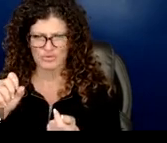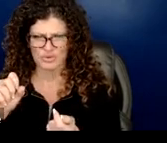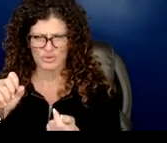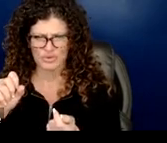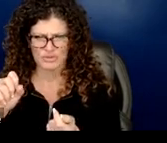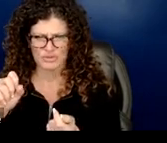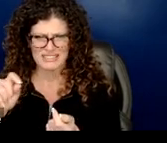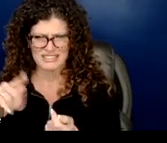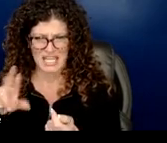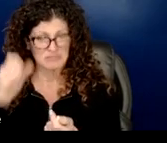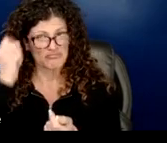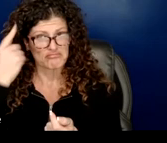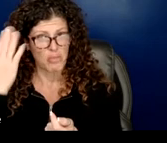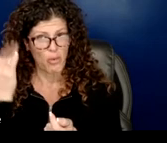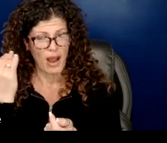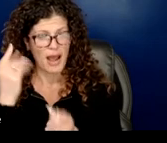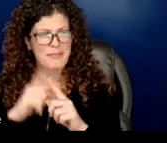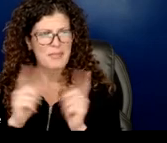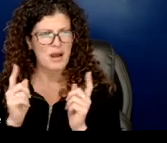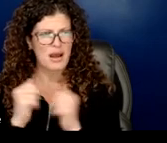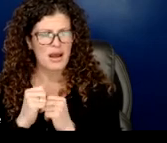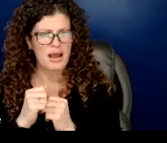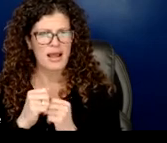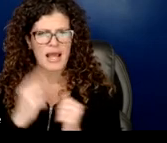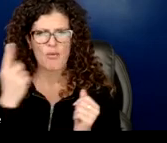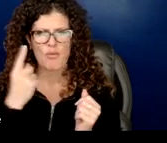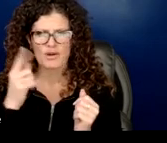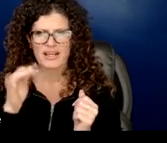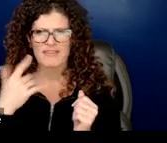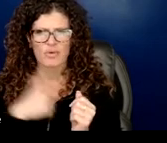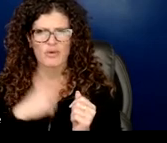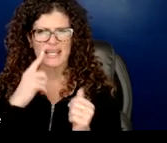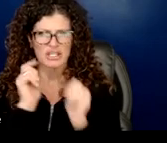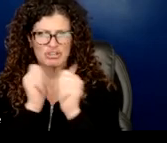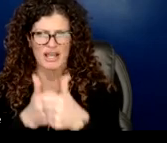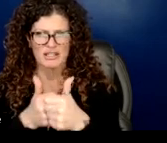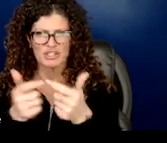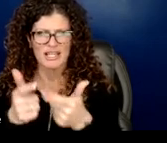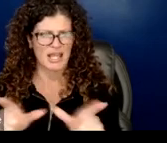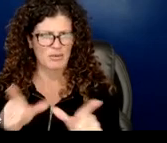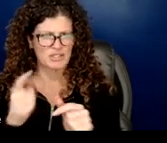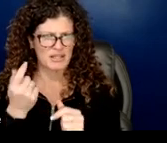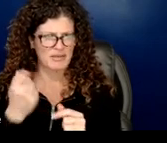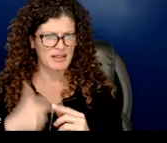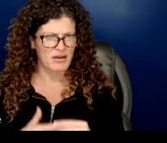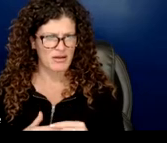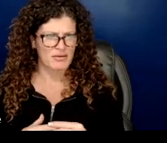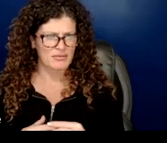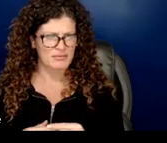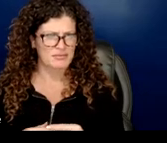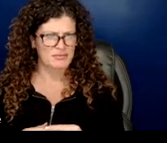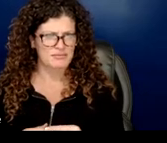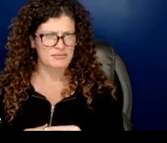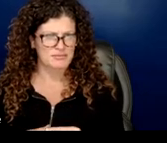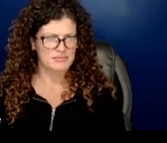we can maybe push the language a little bit here in terms of and so i was thinking